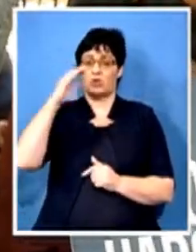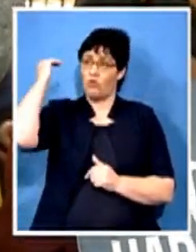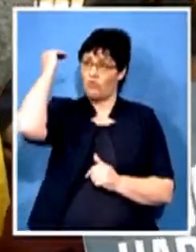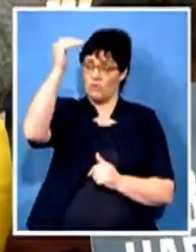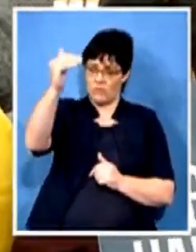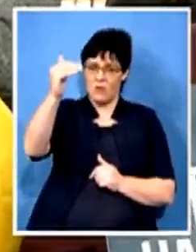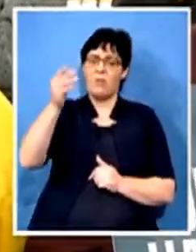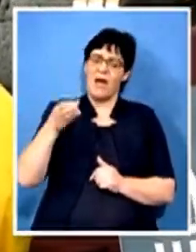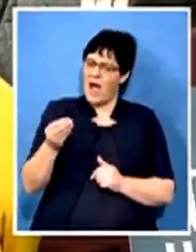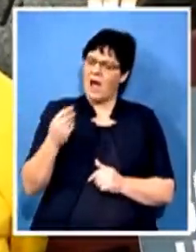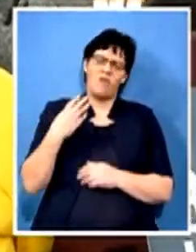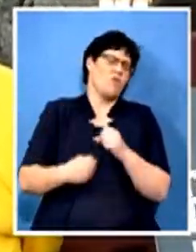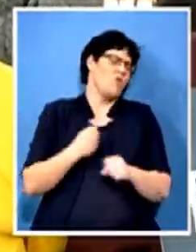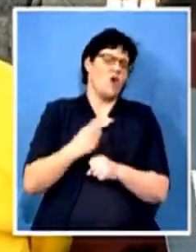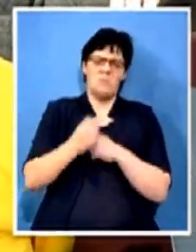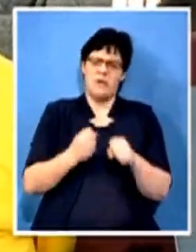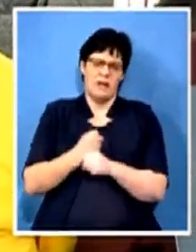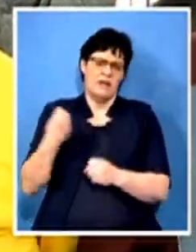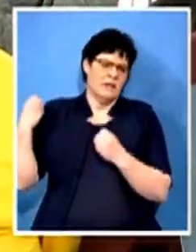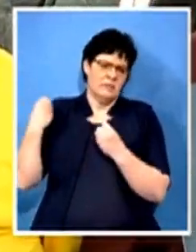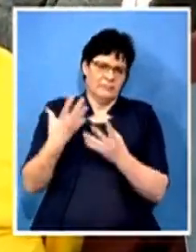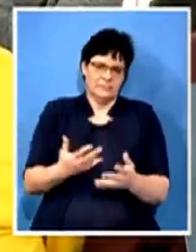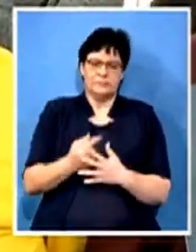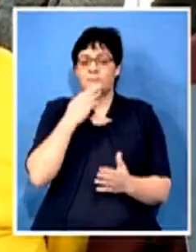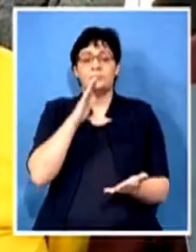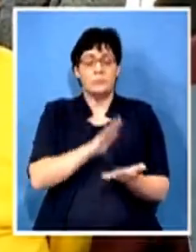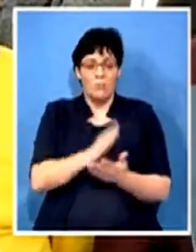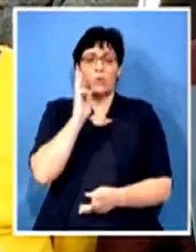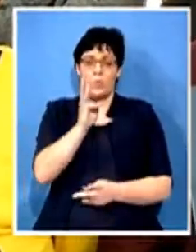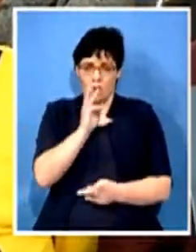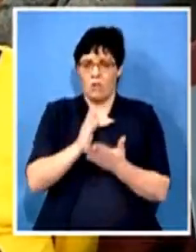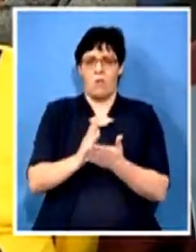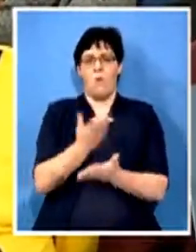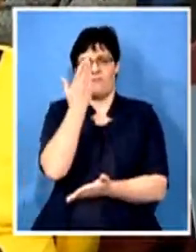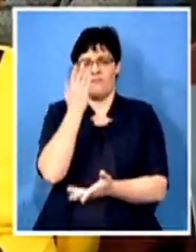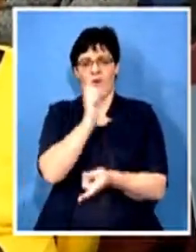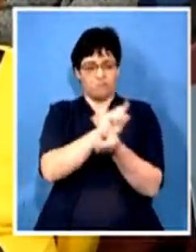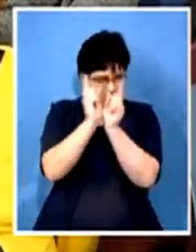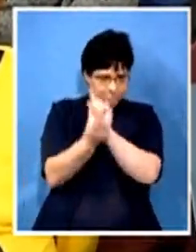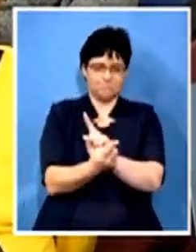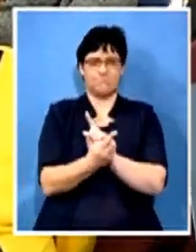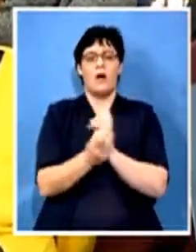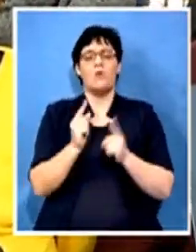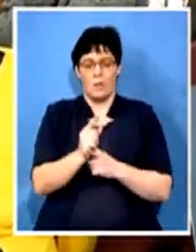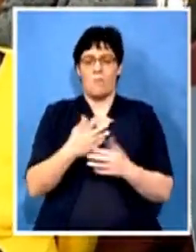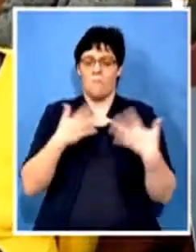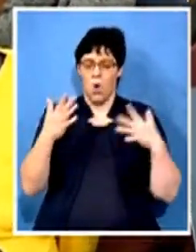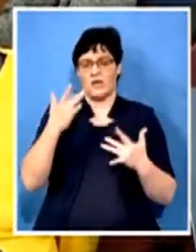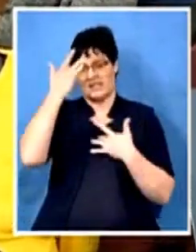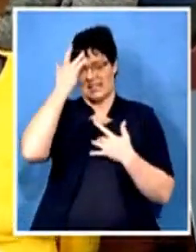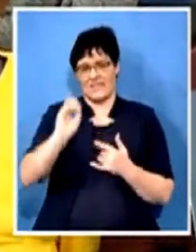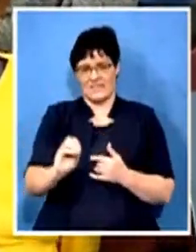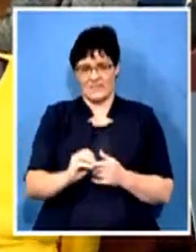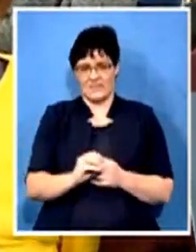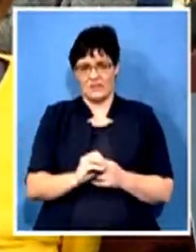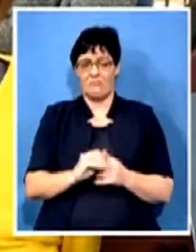which they were promised that they would be removed and replaced it's actually making her sick she says that when it's raining um you